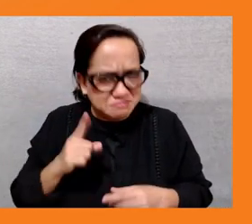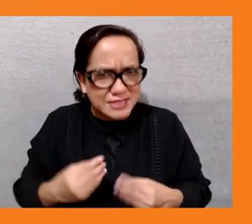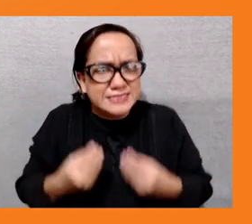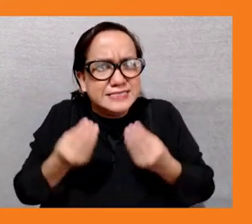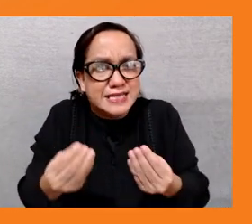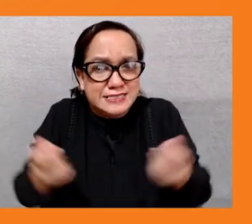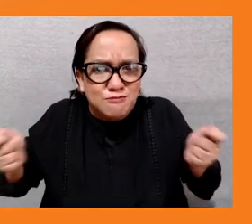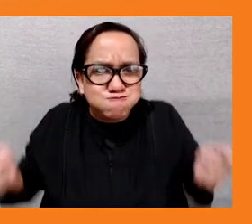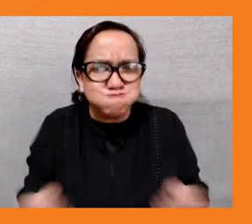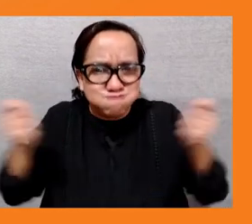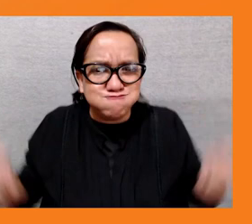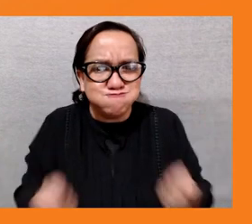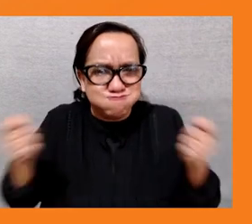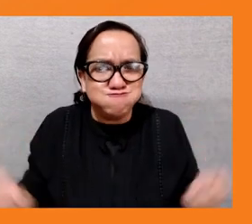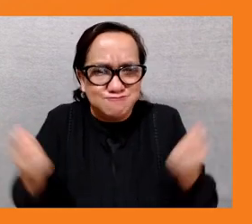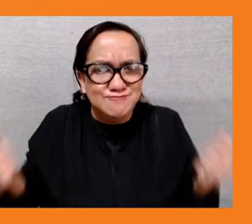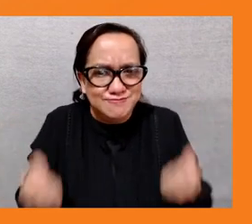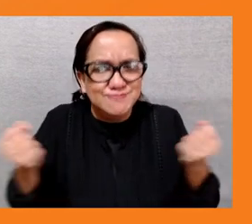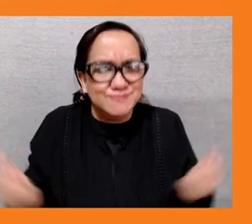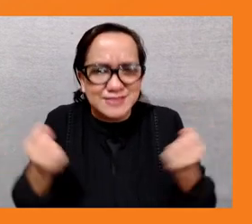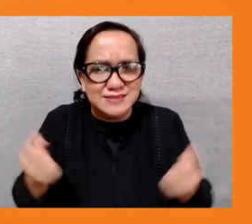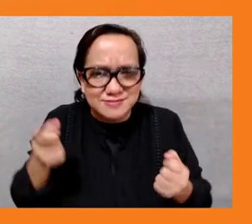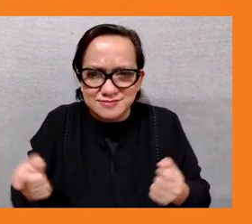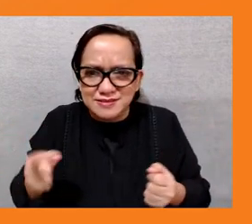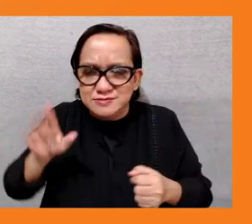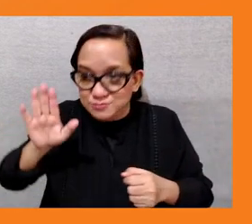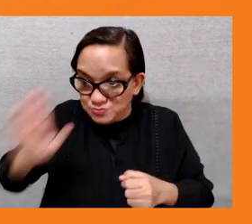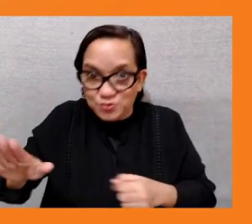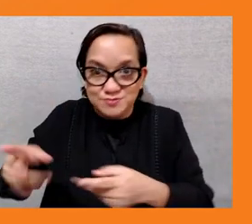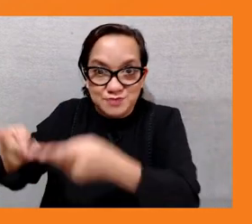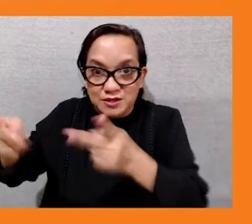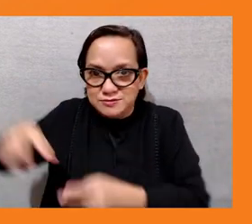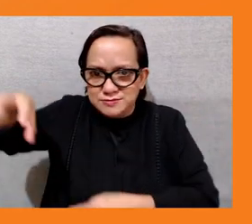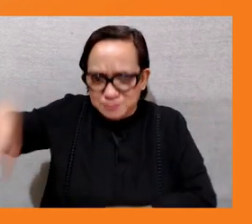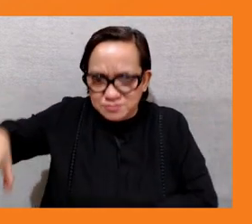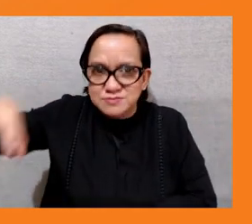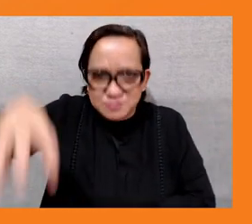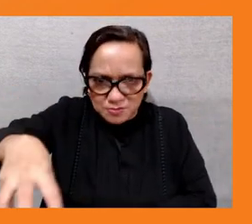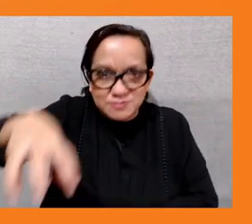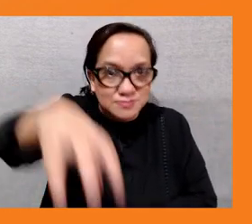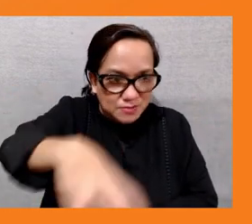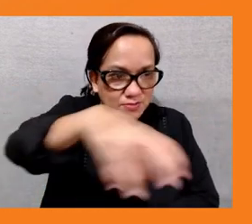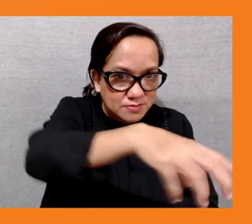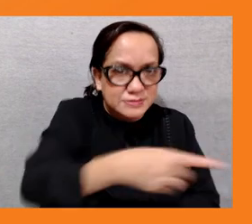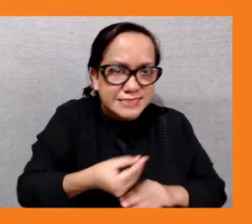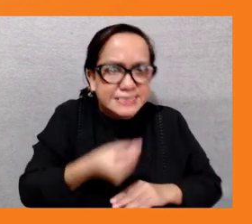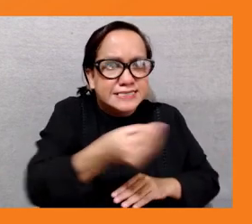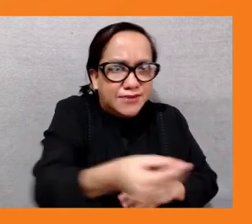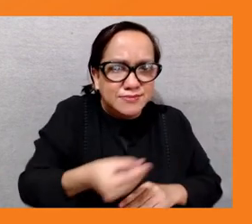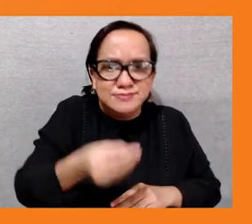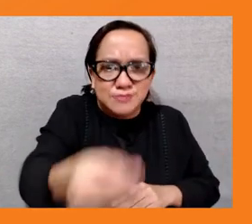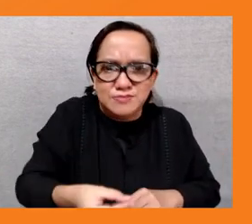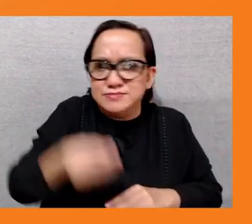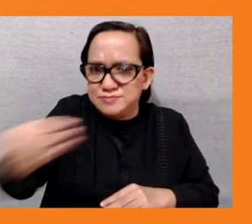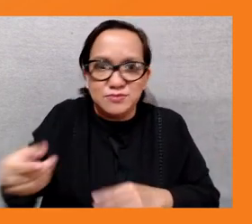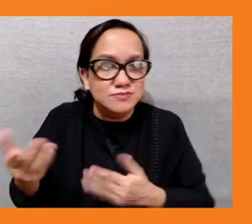to integrate these minus into their school curriculum so this curriculum has been delivered to minister of education